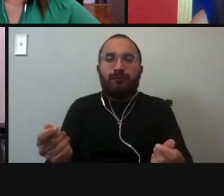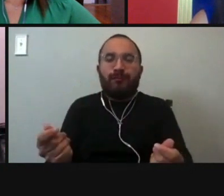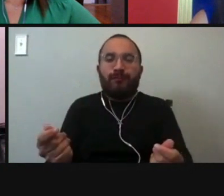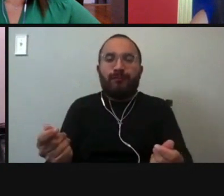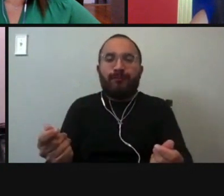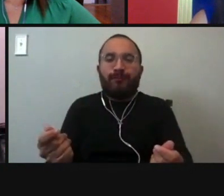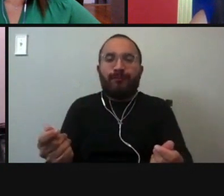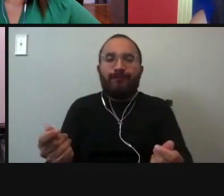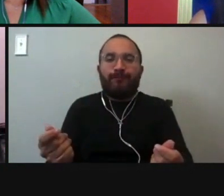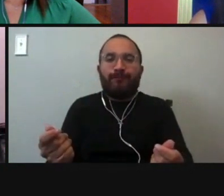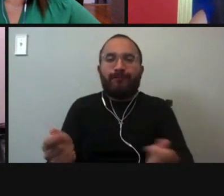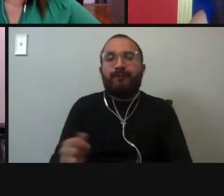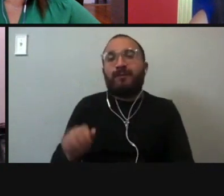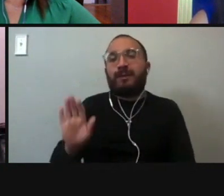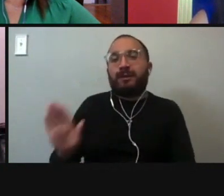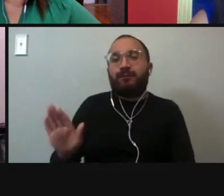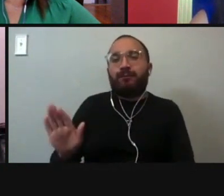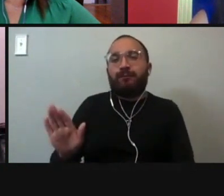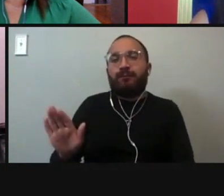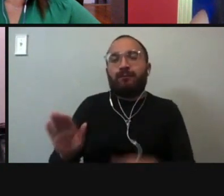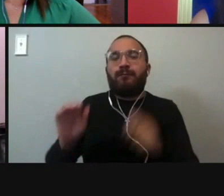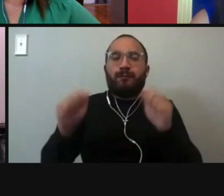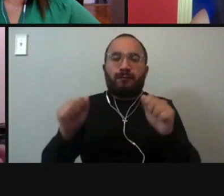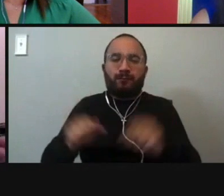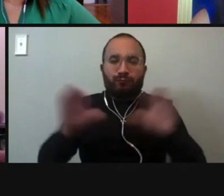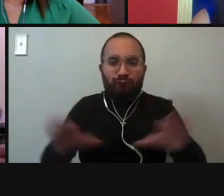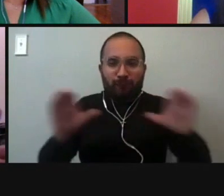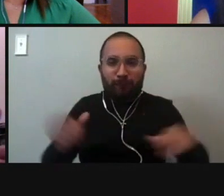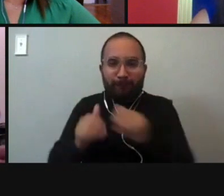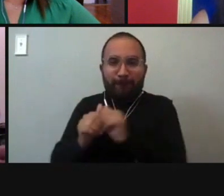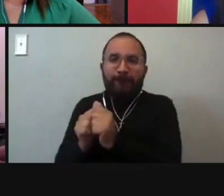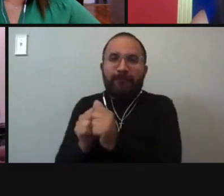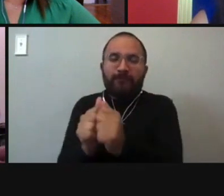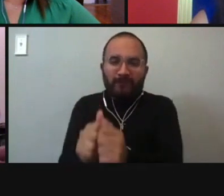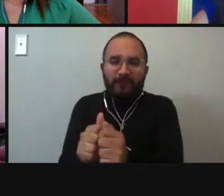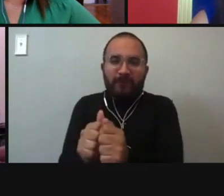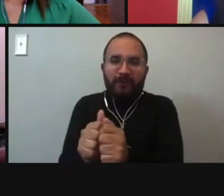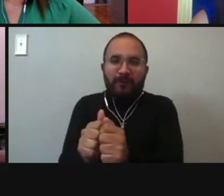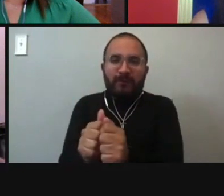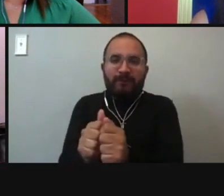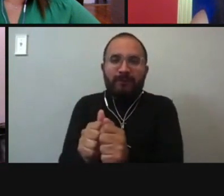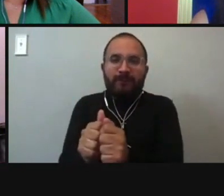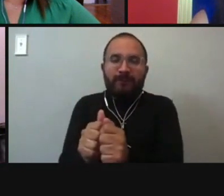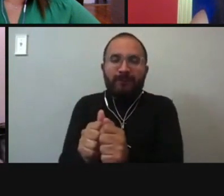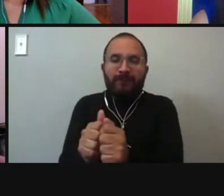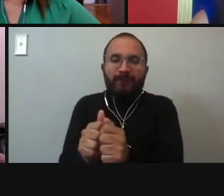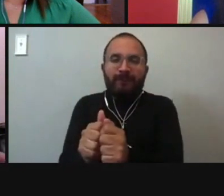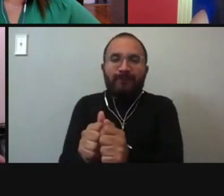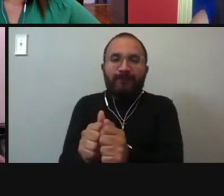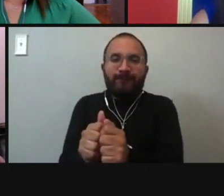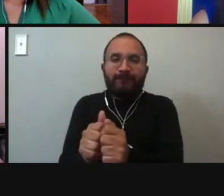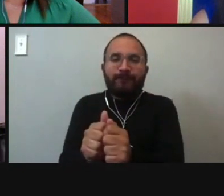they've been able to follow, um, with the technology that they have and, and, and, um, the, um,